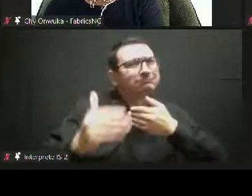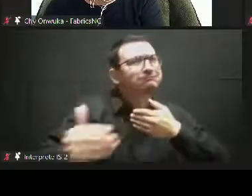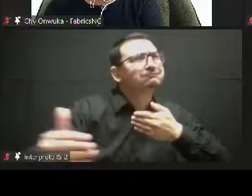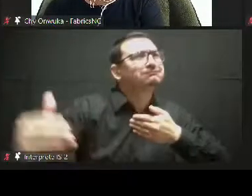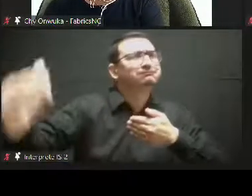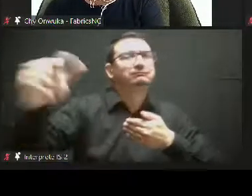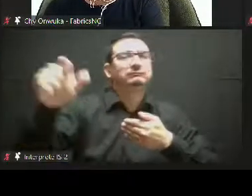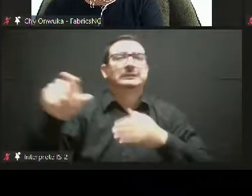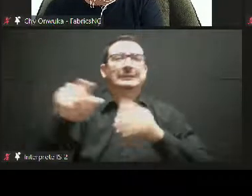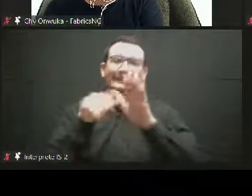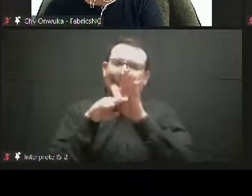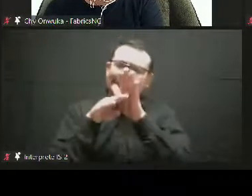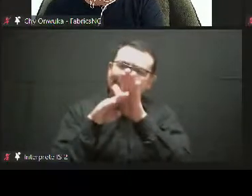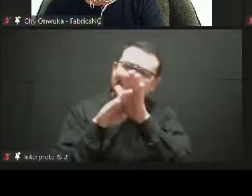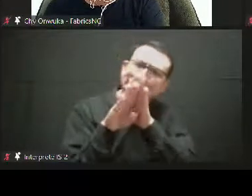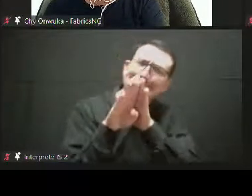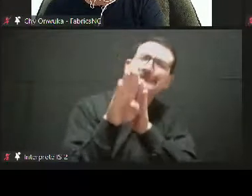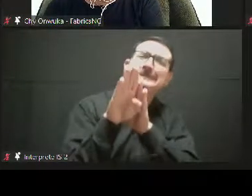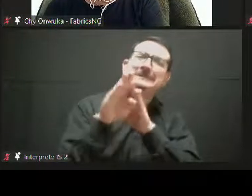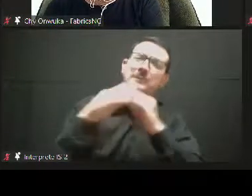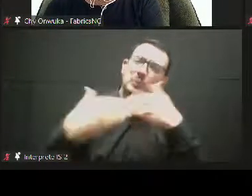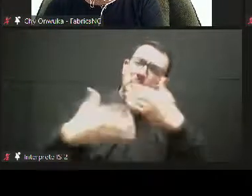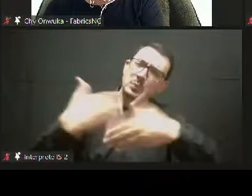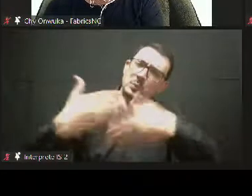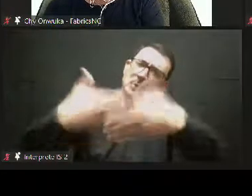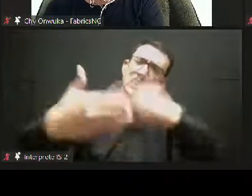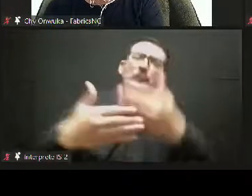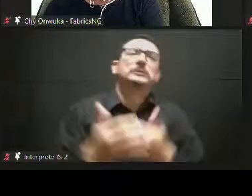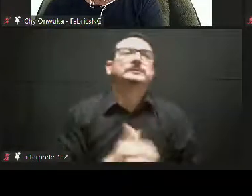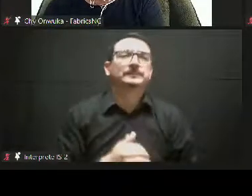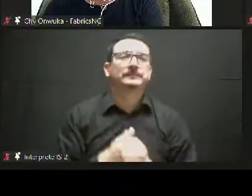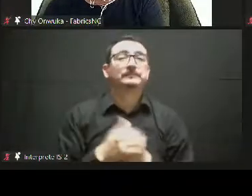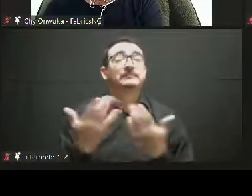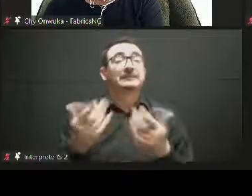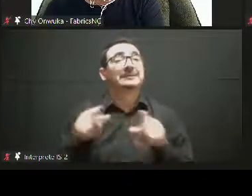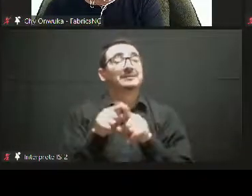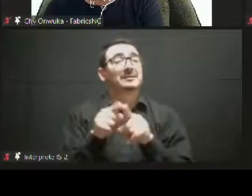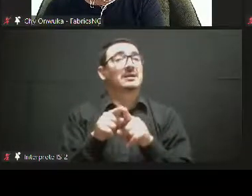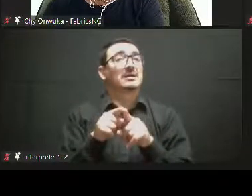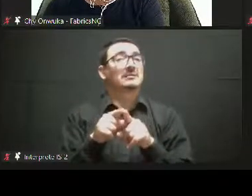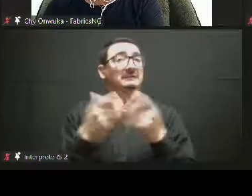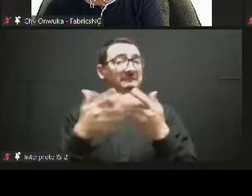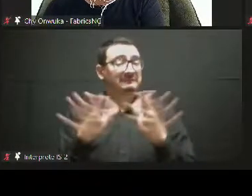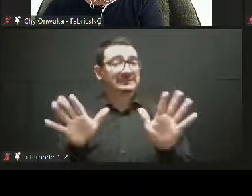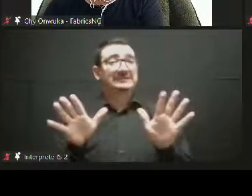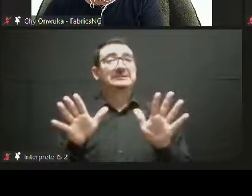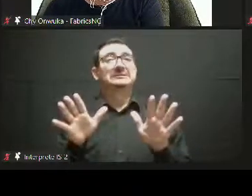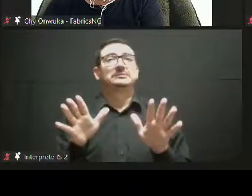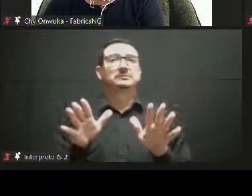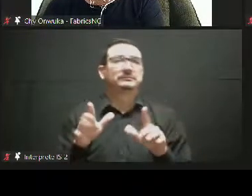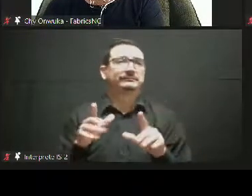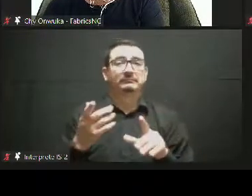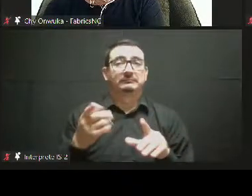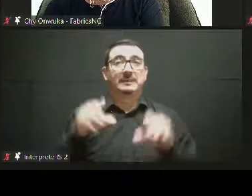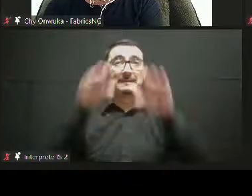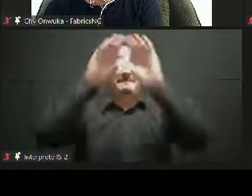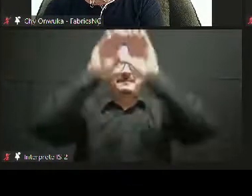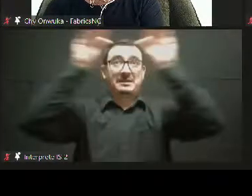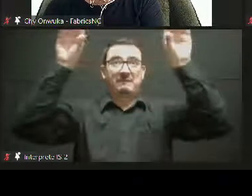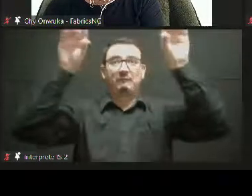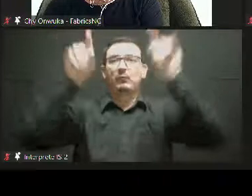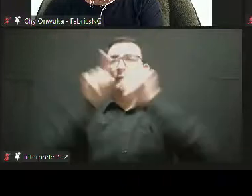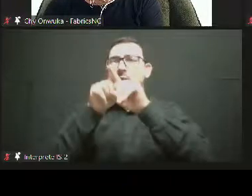collaboration platform among member states, this expert group that is focusing